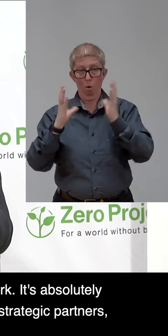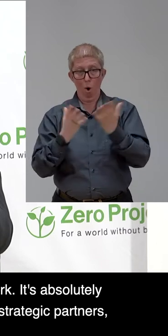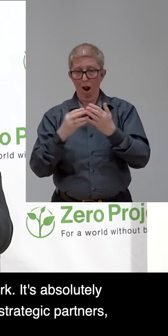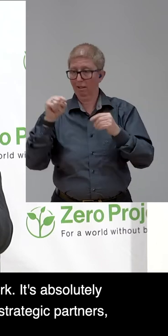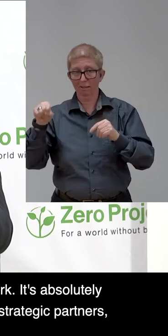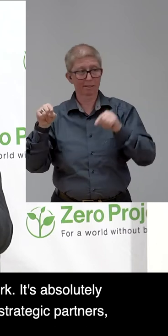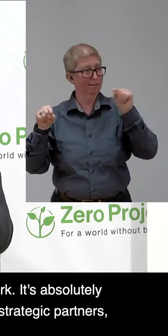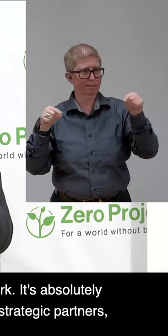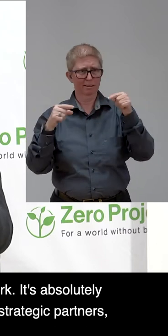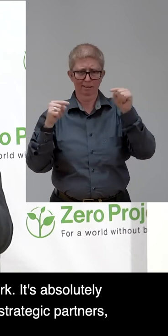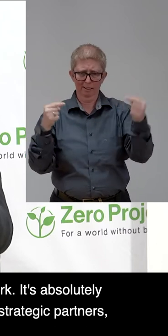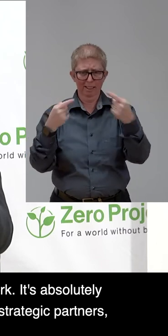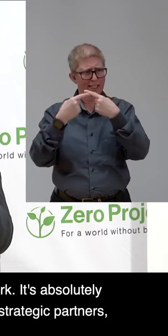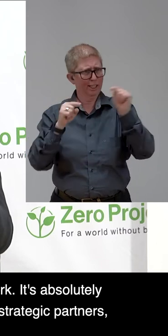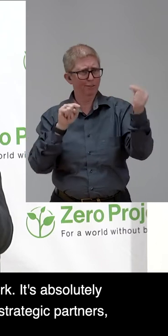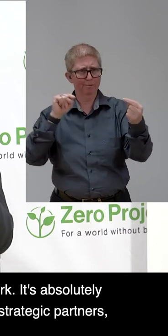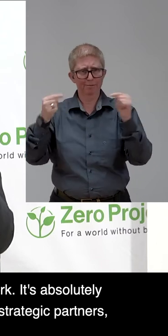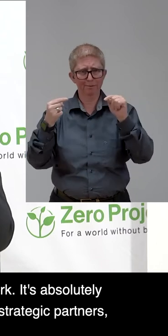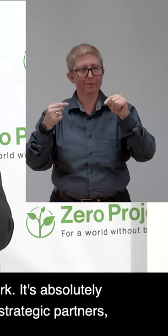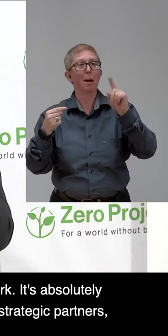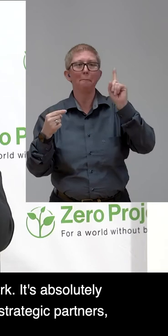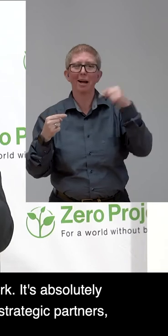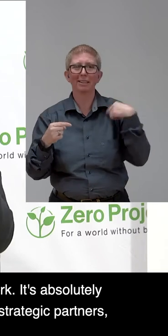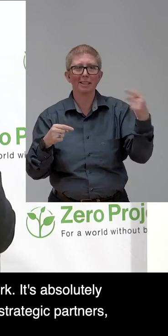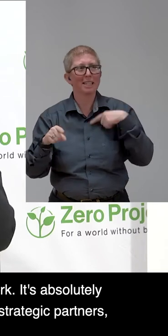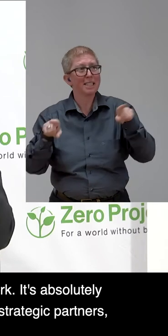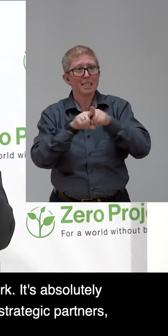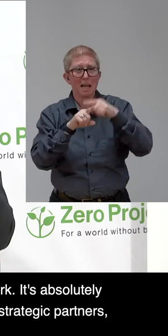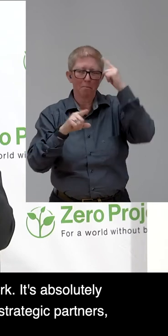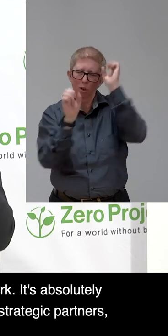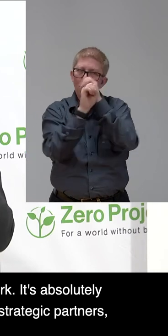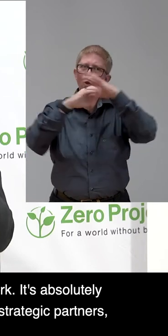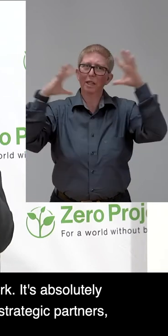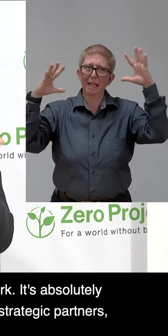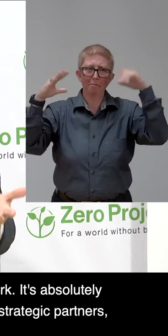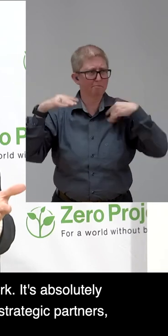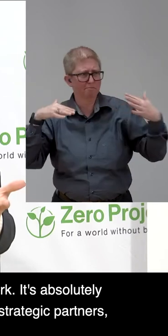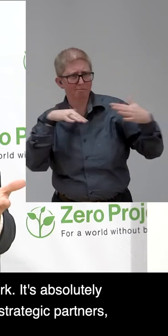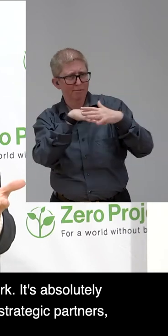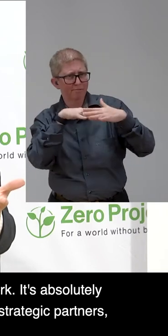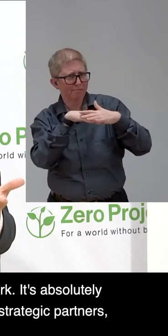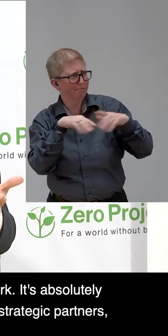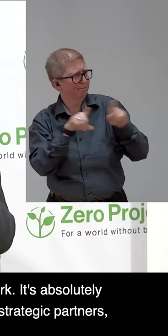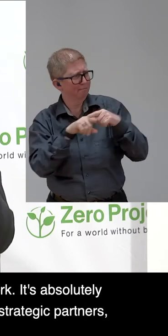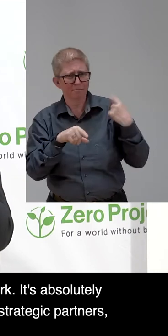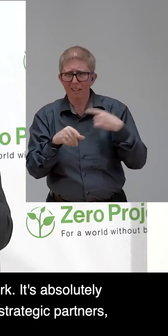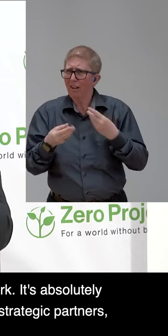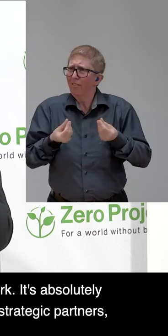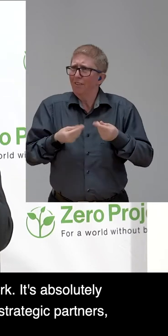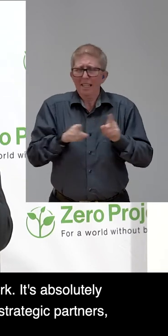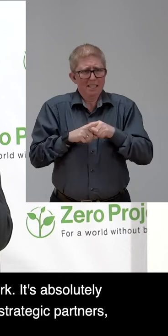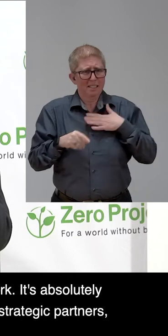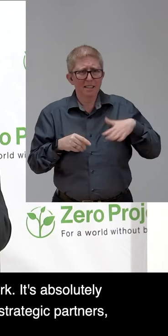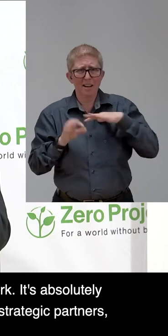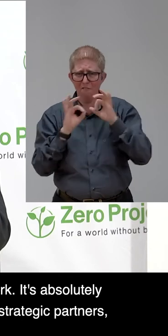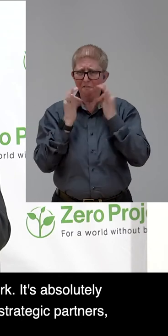big network, it's absolutely the same. And therefore, in getting together and